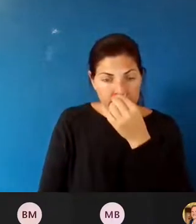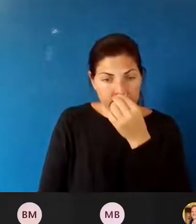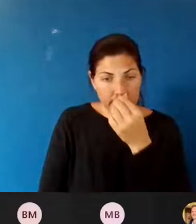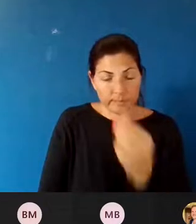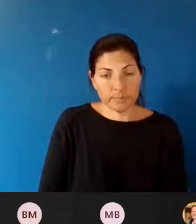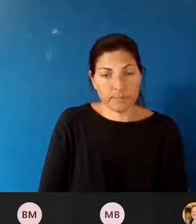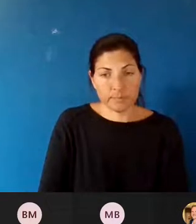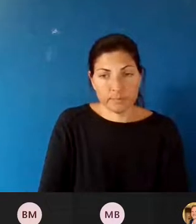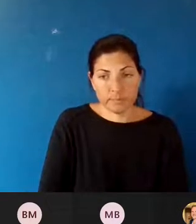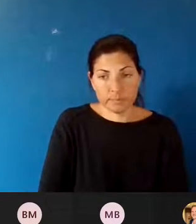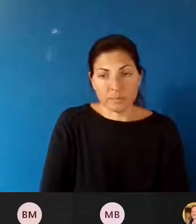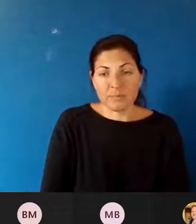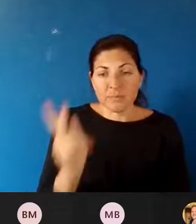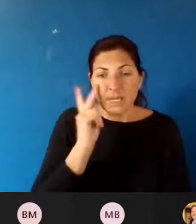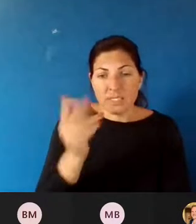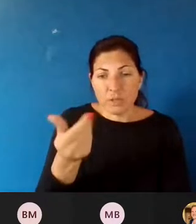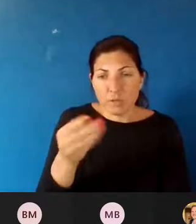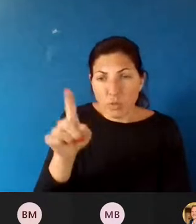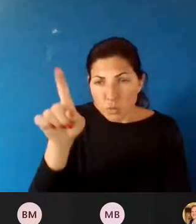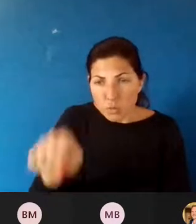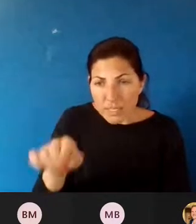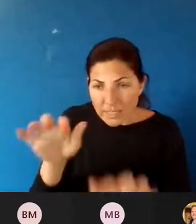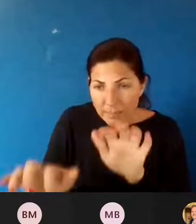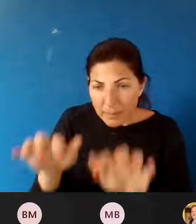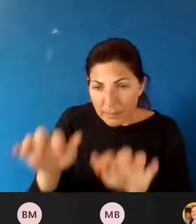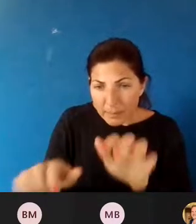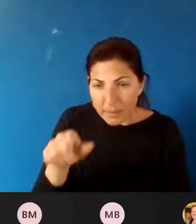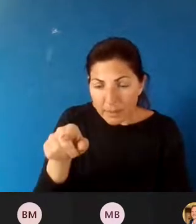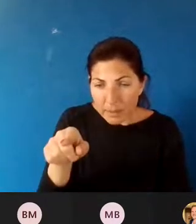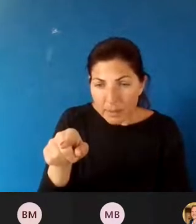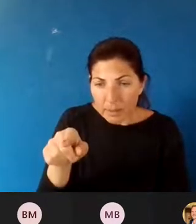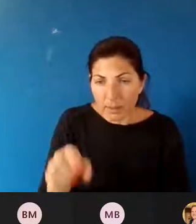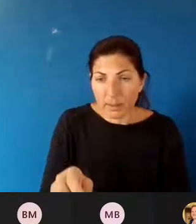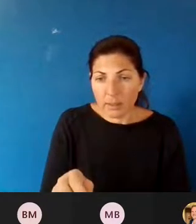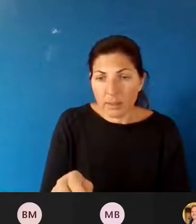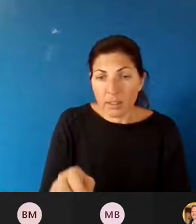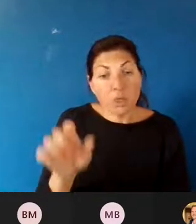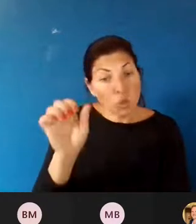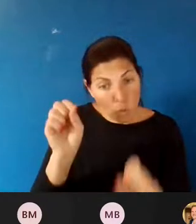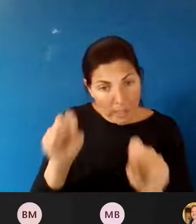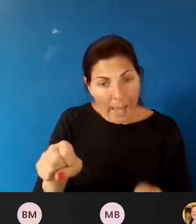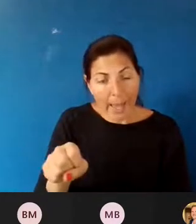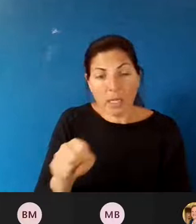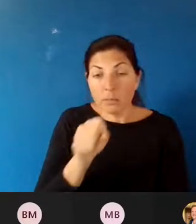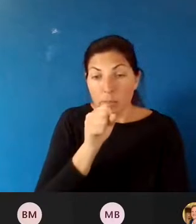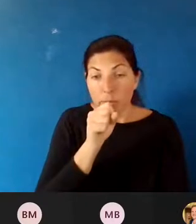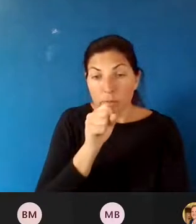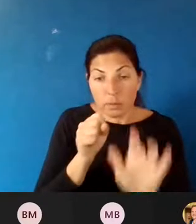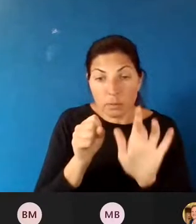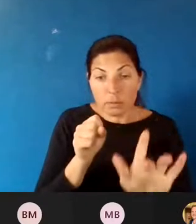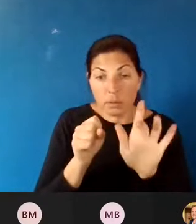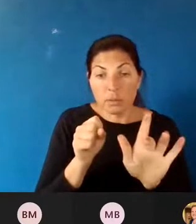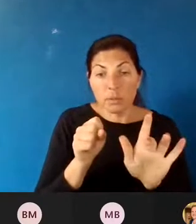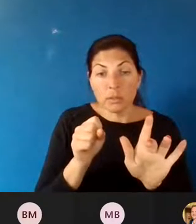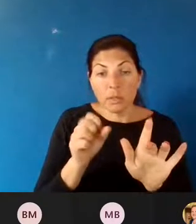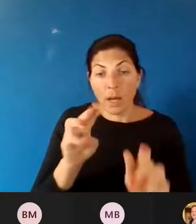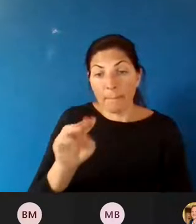Awesome. So I see a few people typing. You can turn your mics on and maybe ask a question.